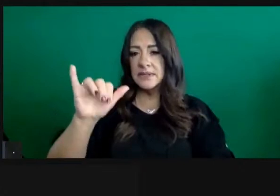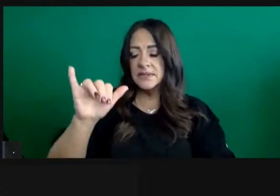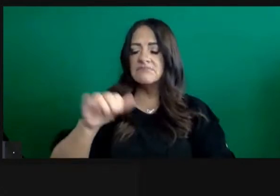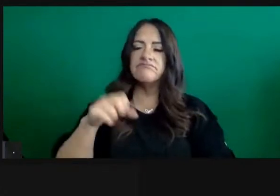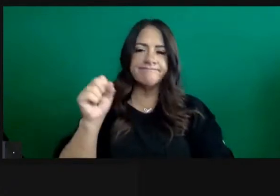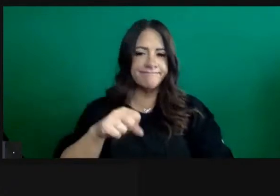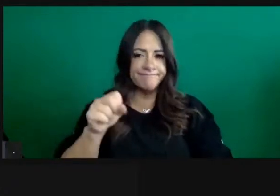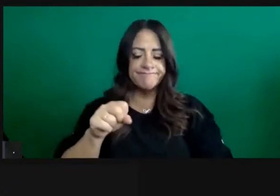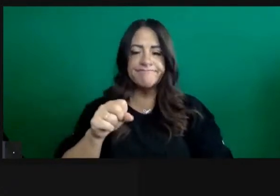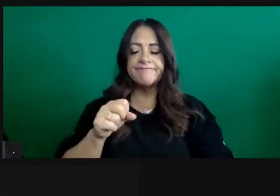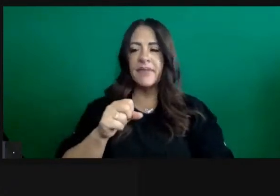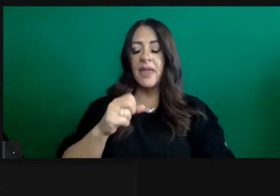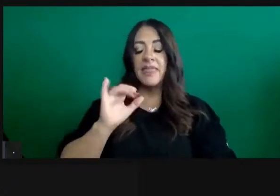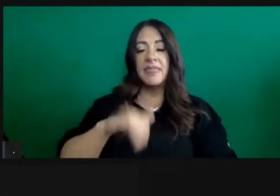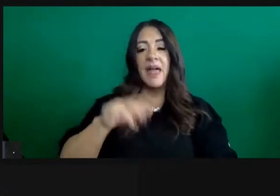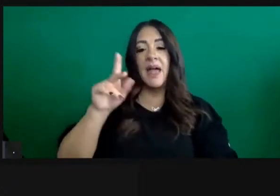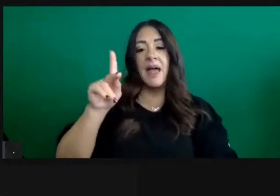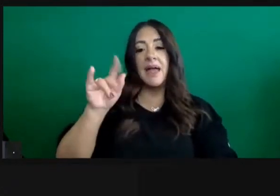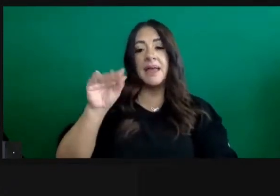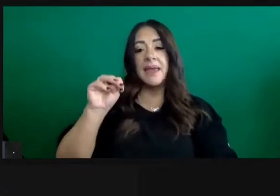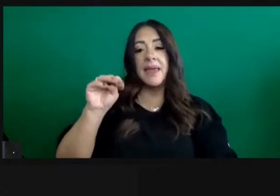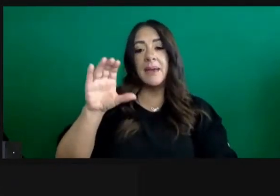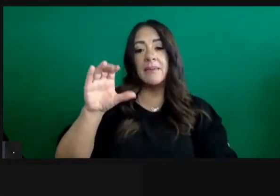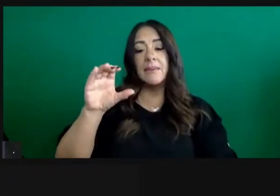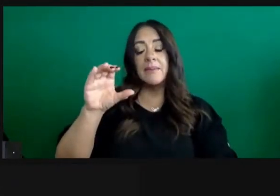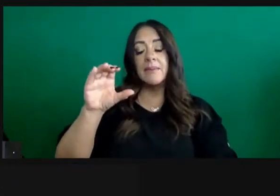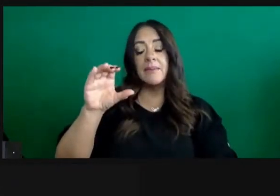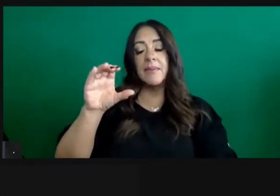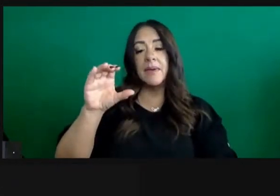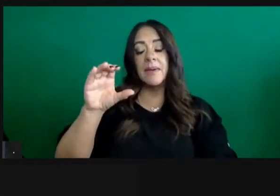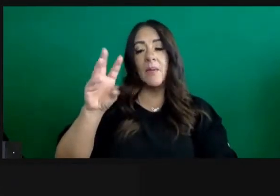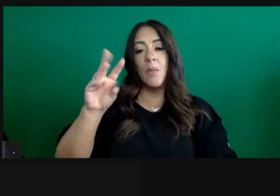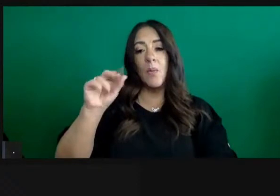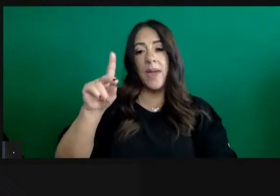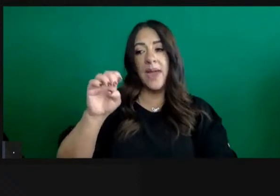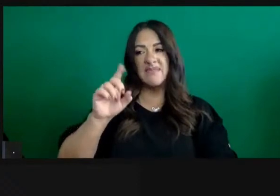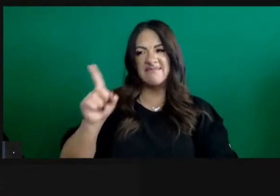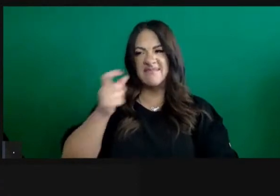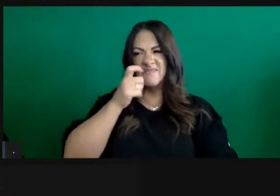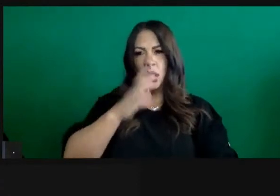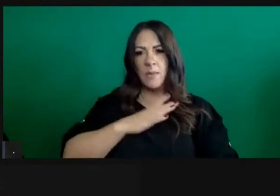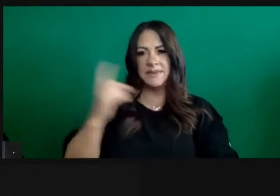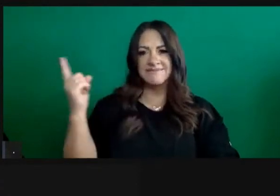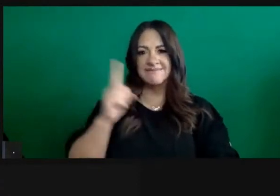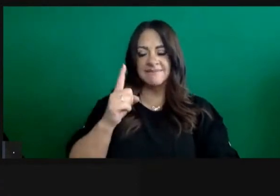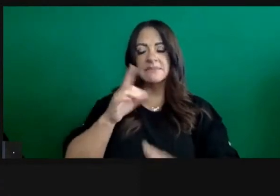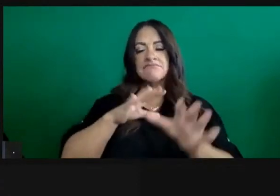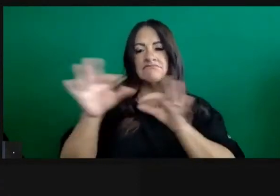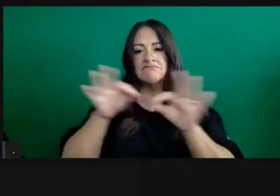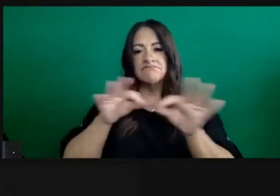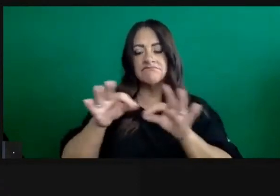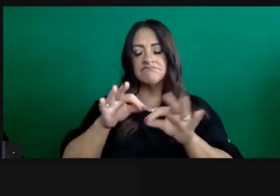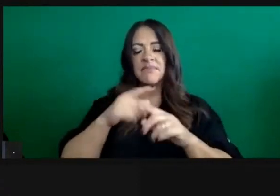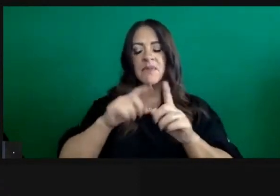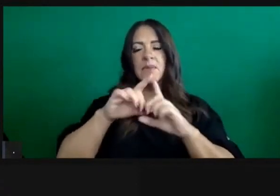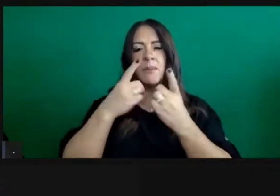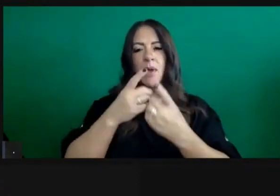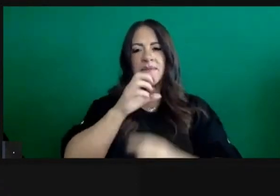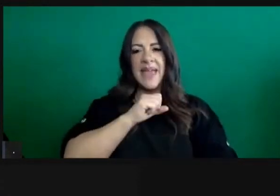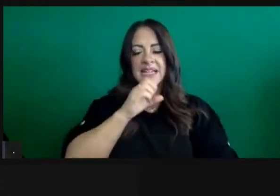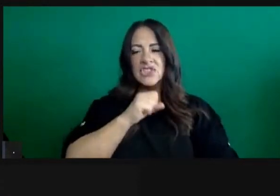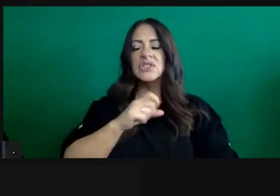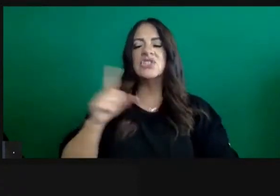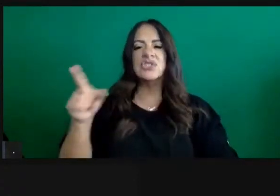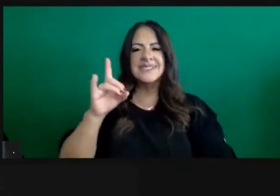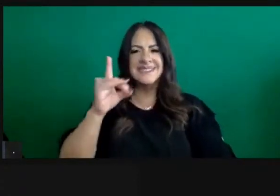was describing was a new newly released. And frankly, a lot of it is a